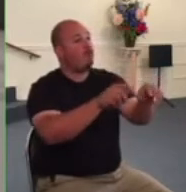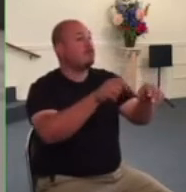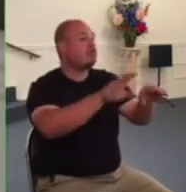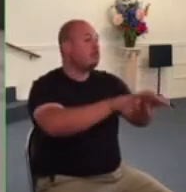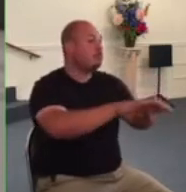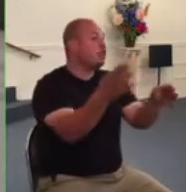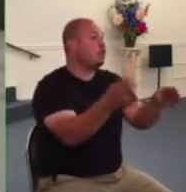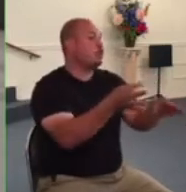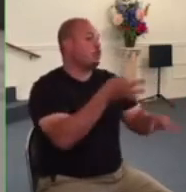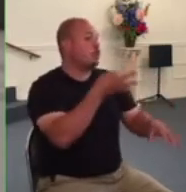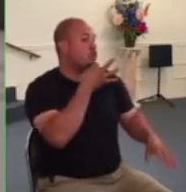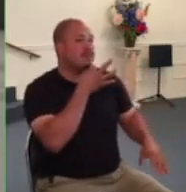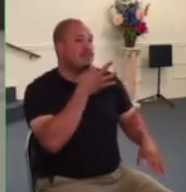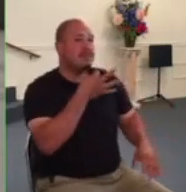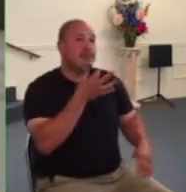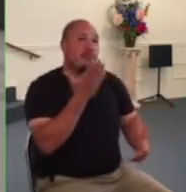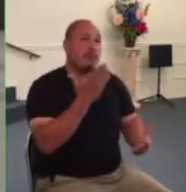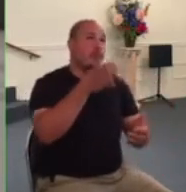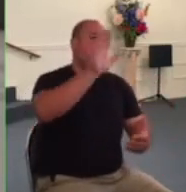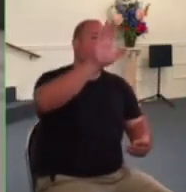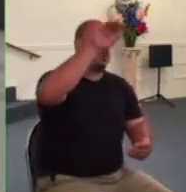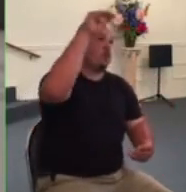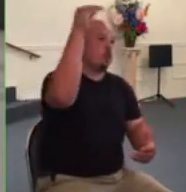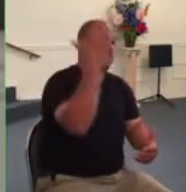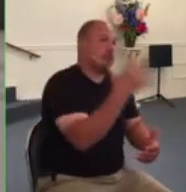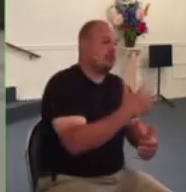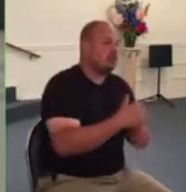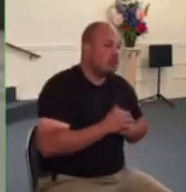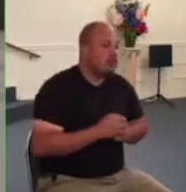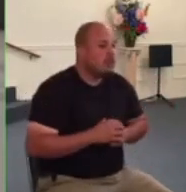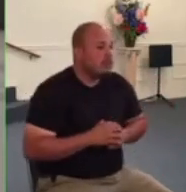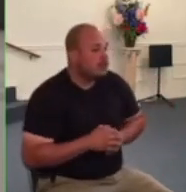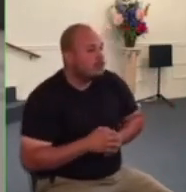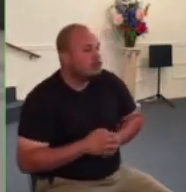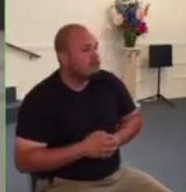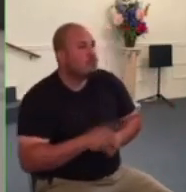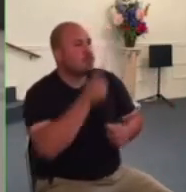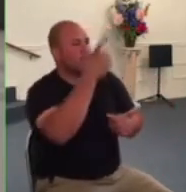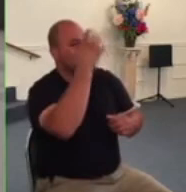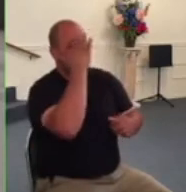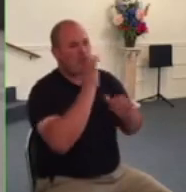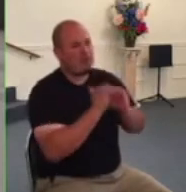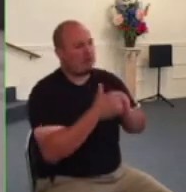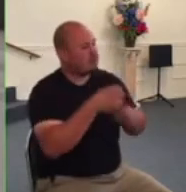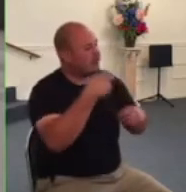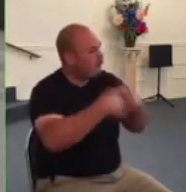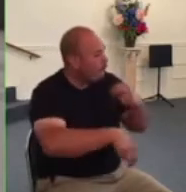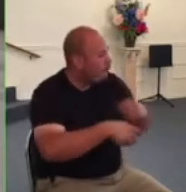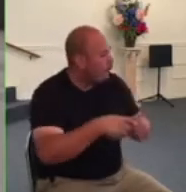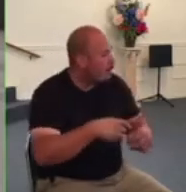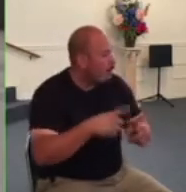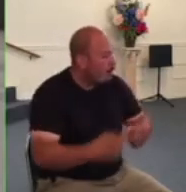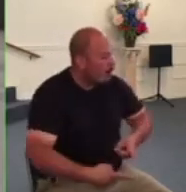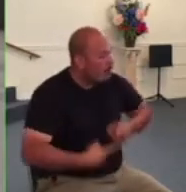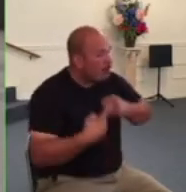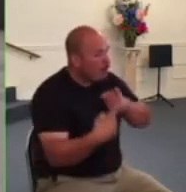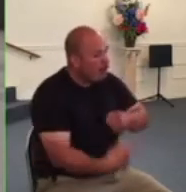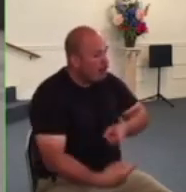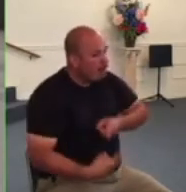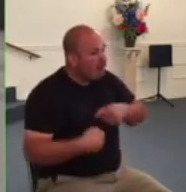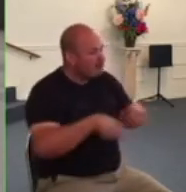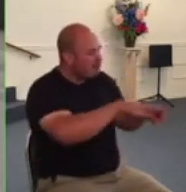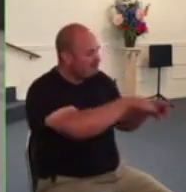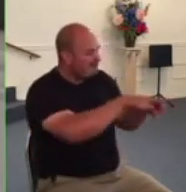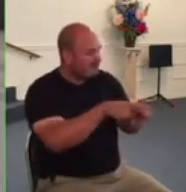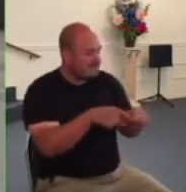by your grace lord you know how hard this has been for elders and for leaders in